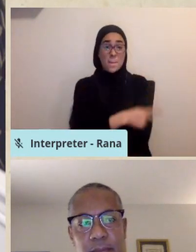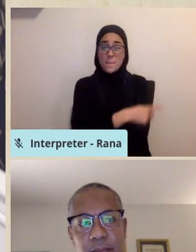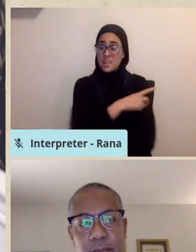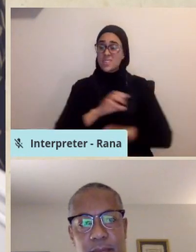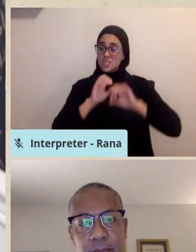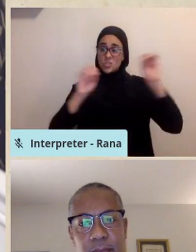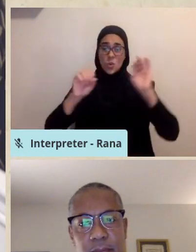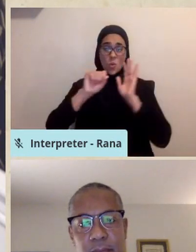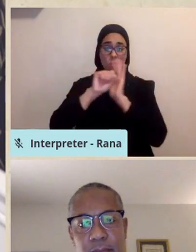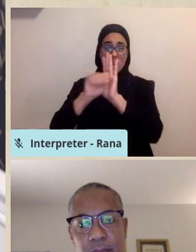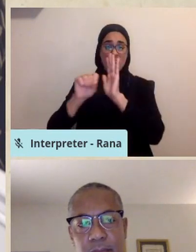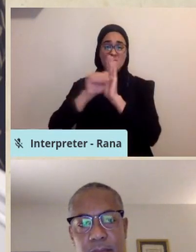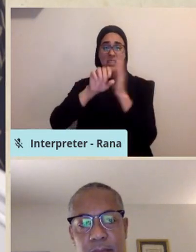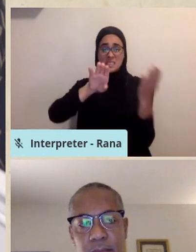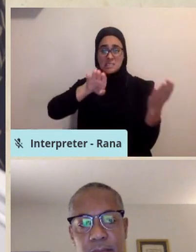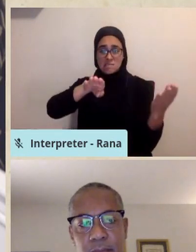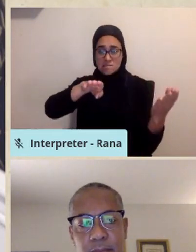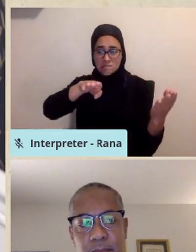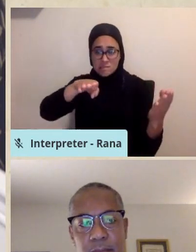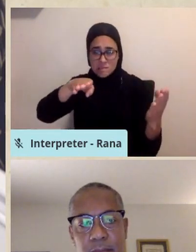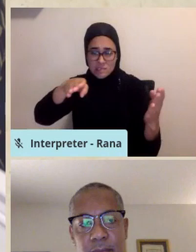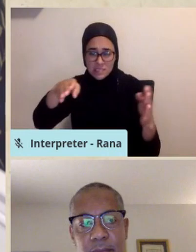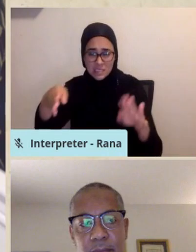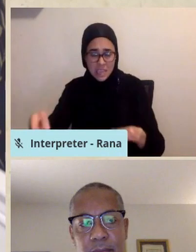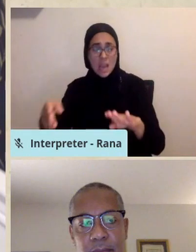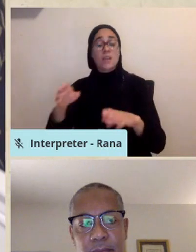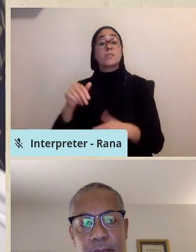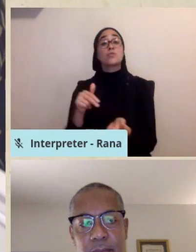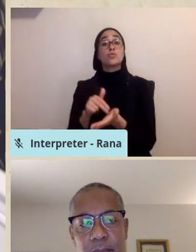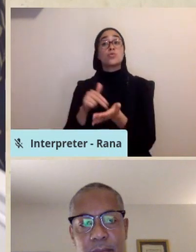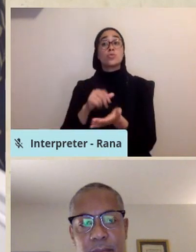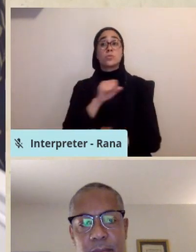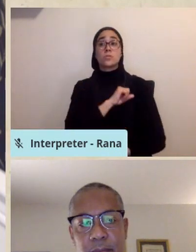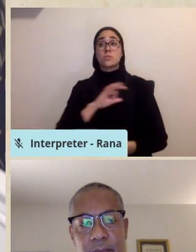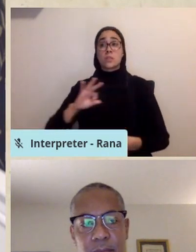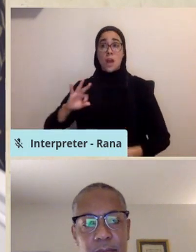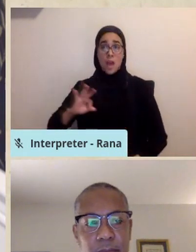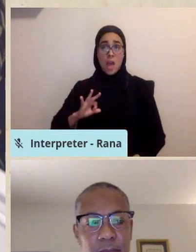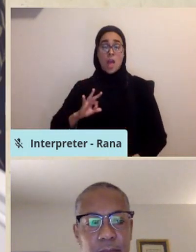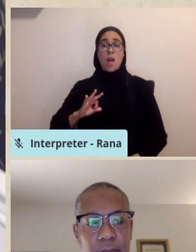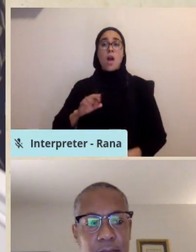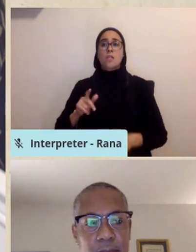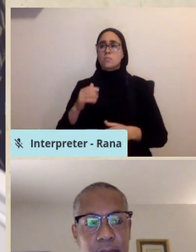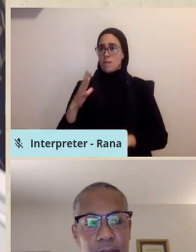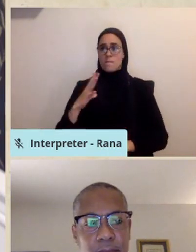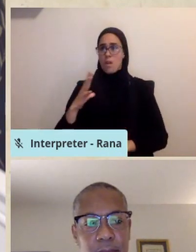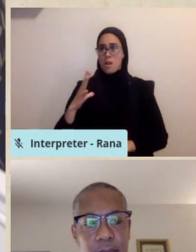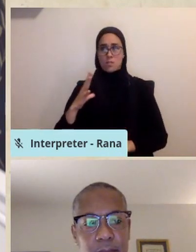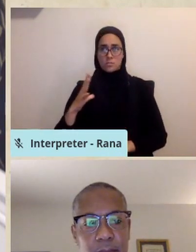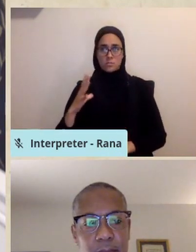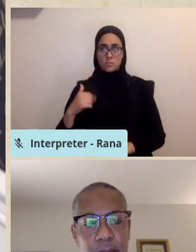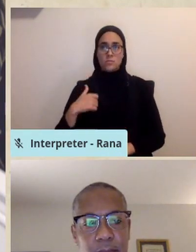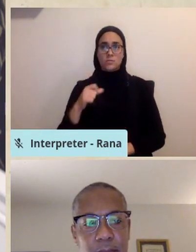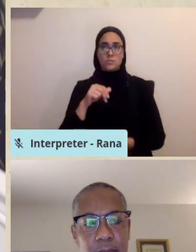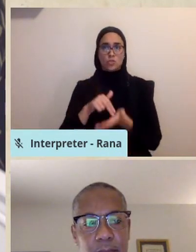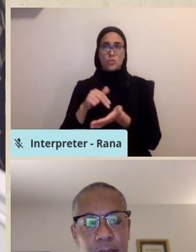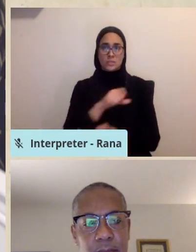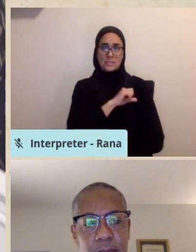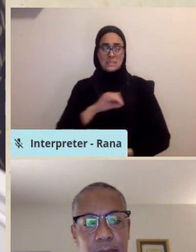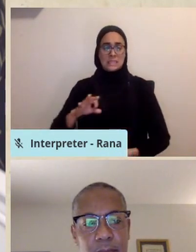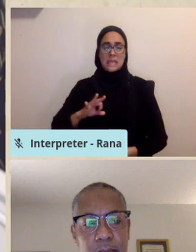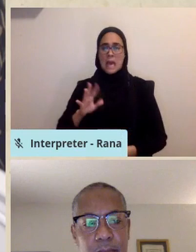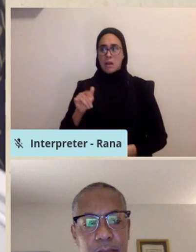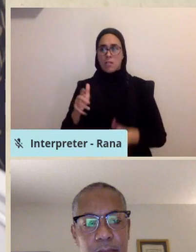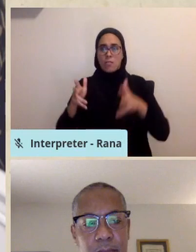dying in the ICU setting. And the nursing staff is left to navigate and process their harmful helplessness.